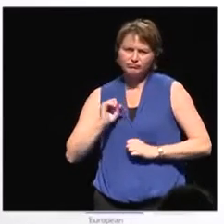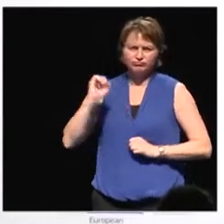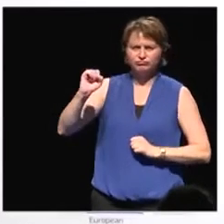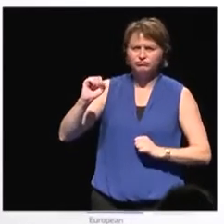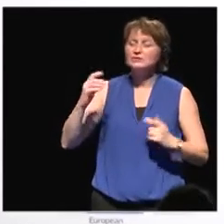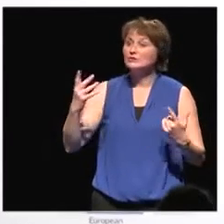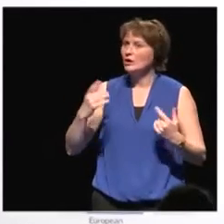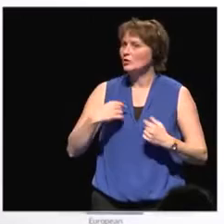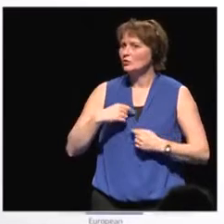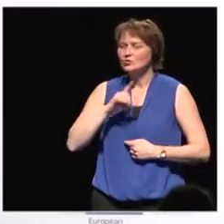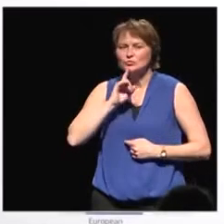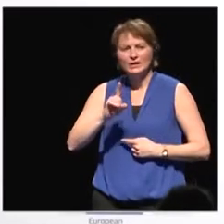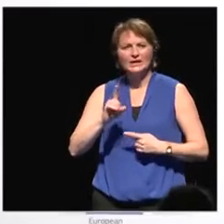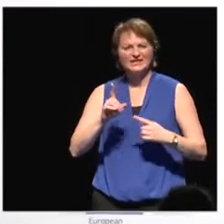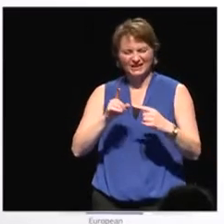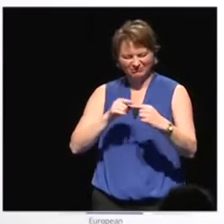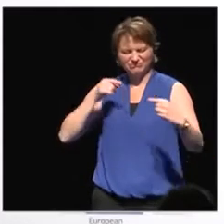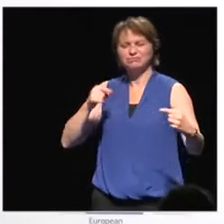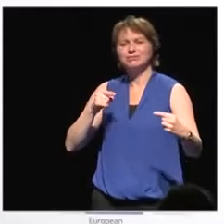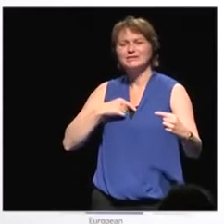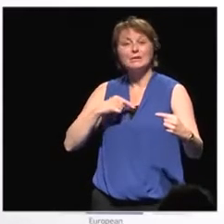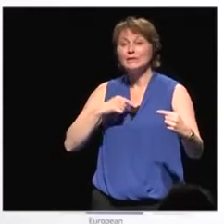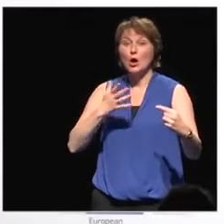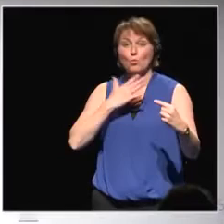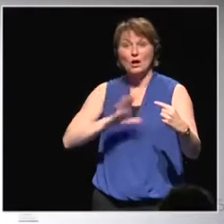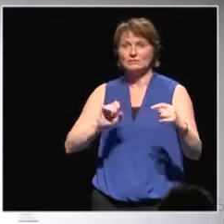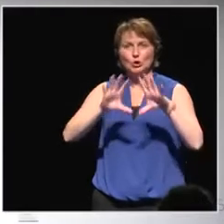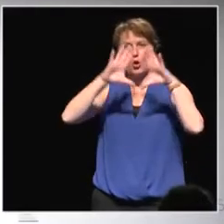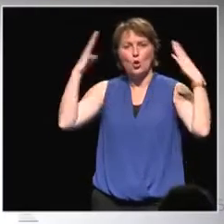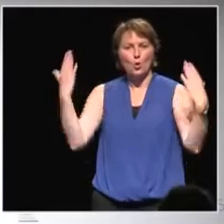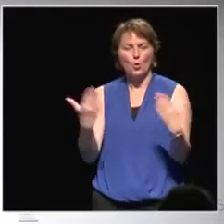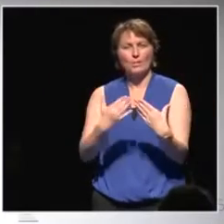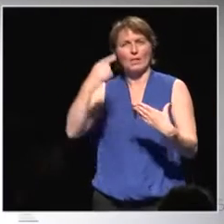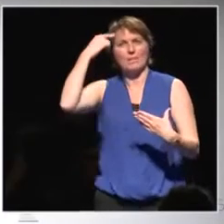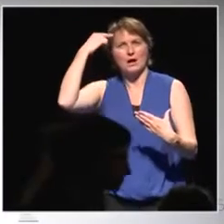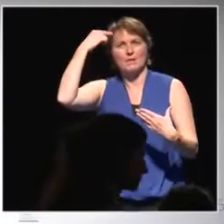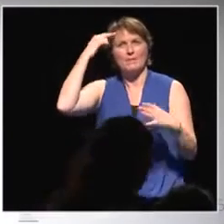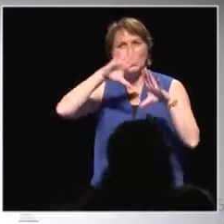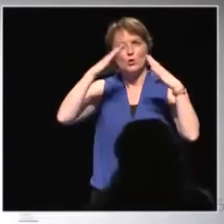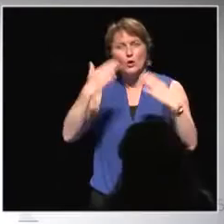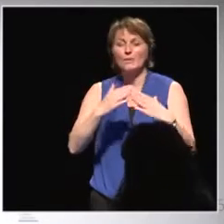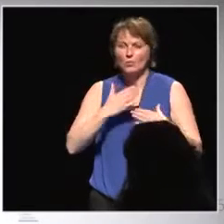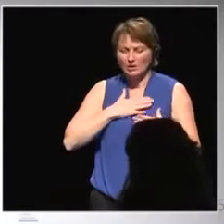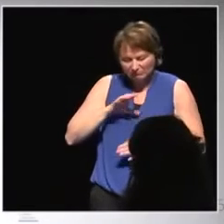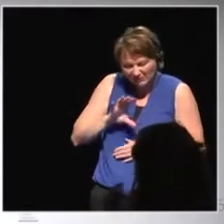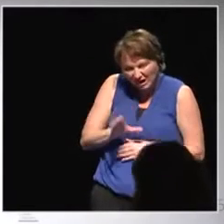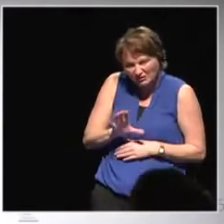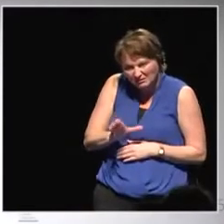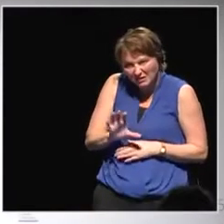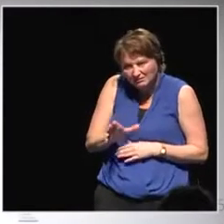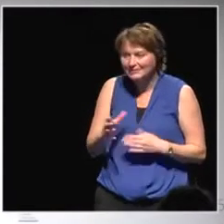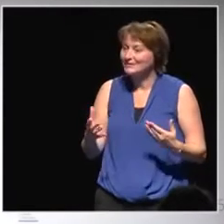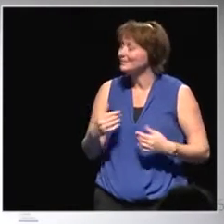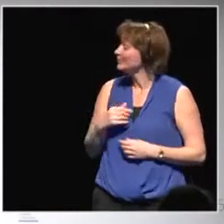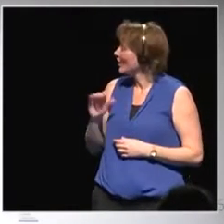to having this global mindset. Marion, that's something I would also like to know from you maybe because you are working on